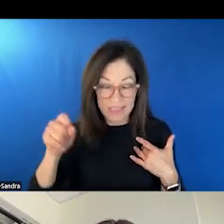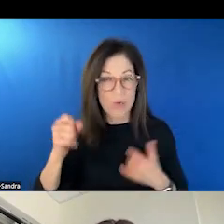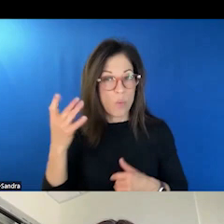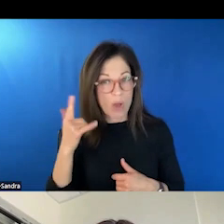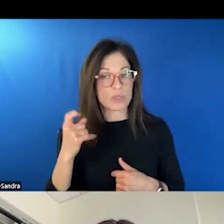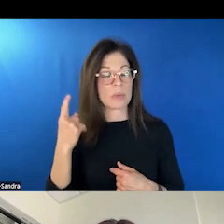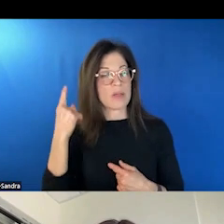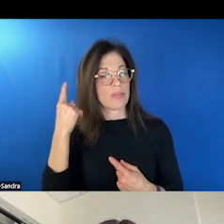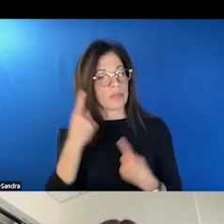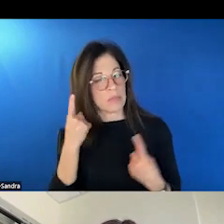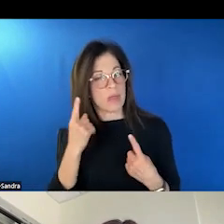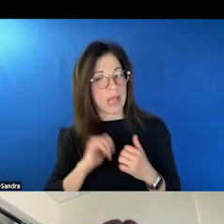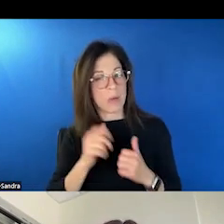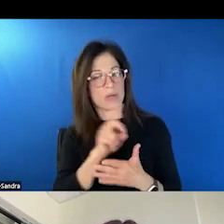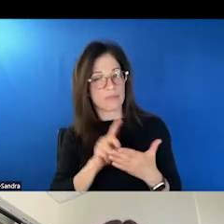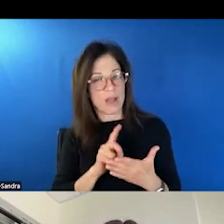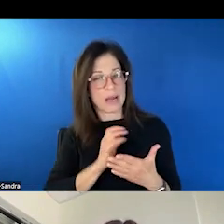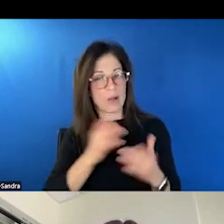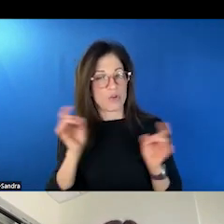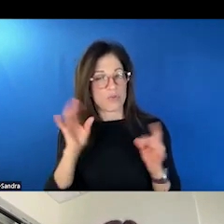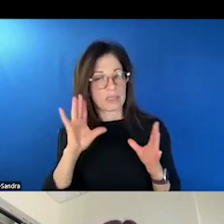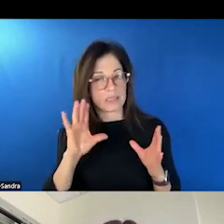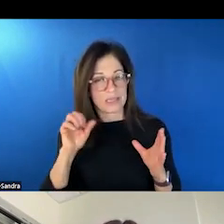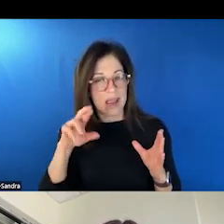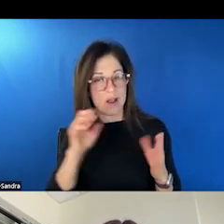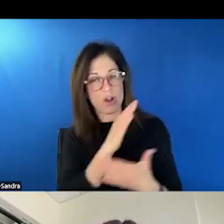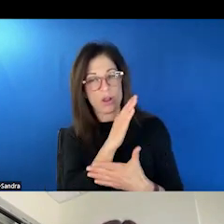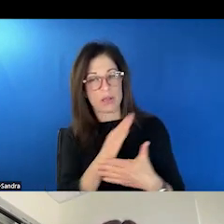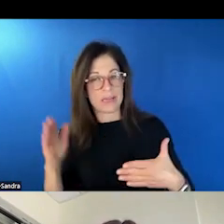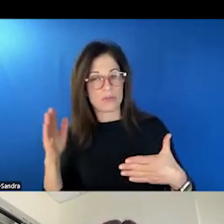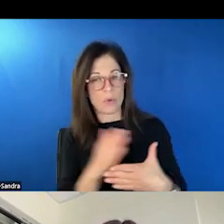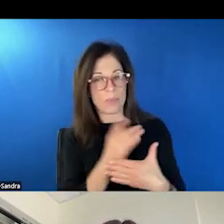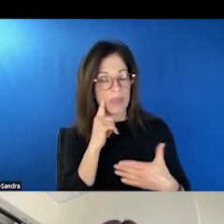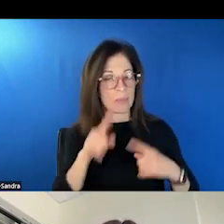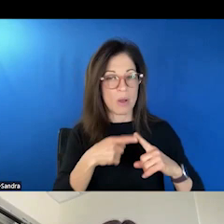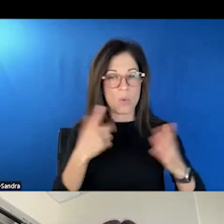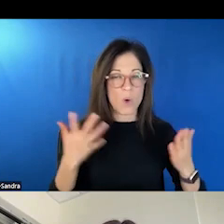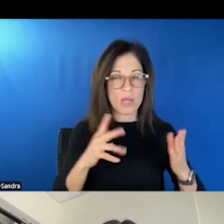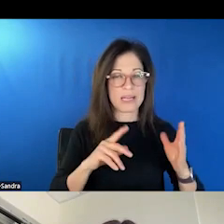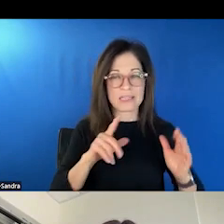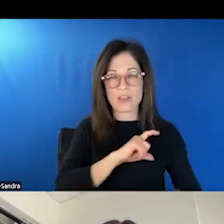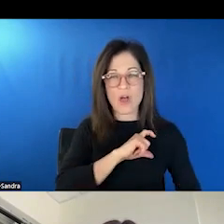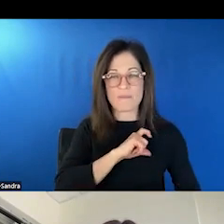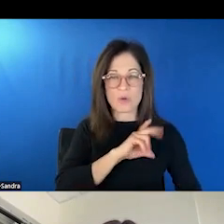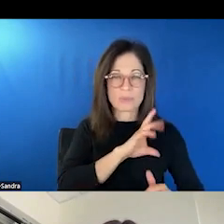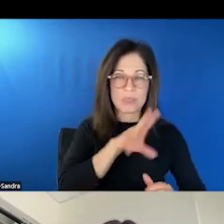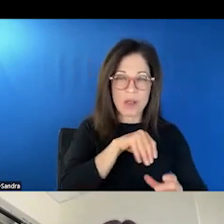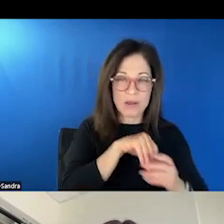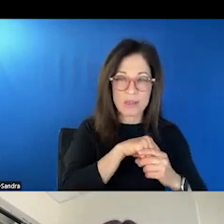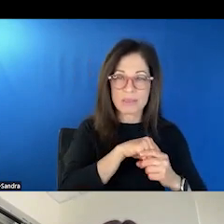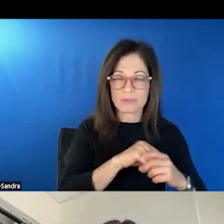thoughtful about how we design our crisis care continuum and be thinking about what's the role of law enforcement-based crisis response,